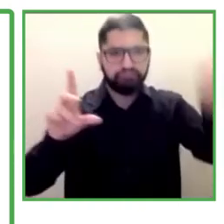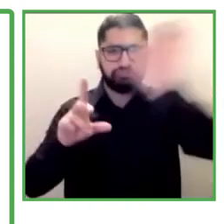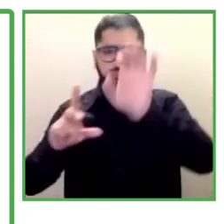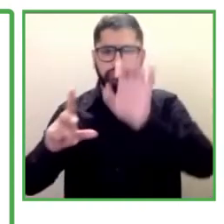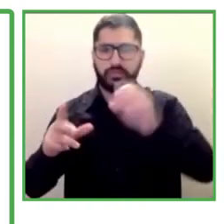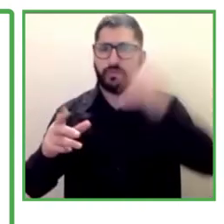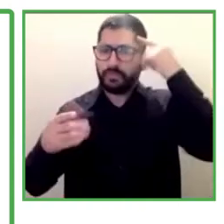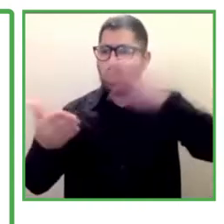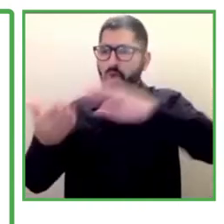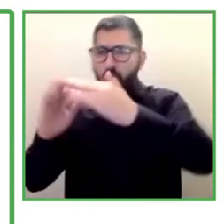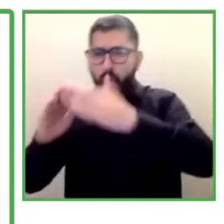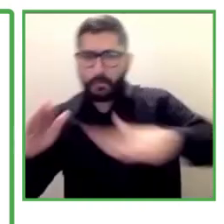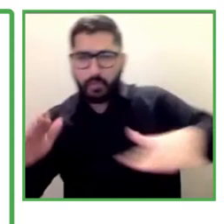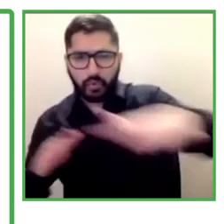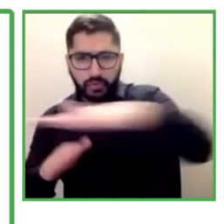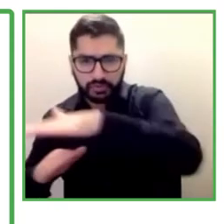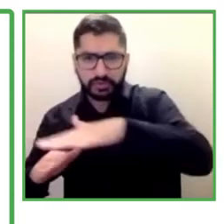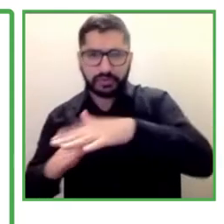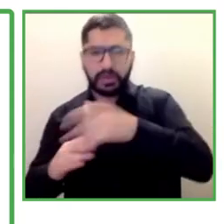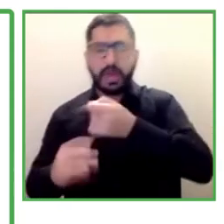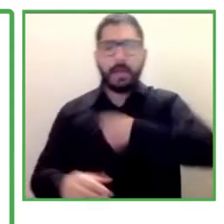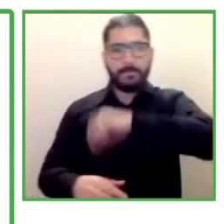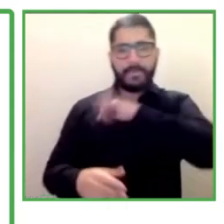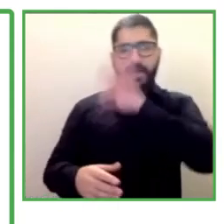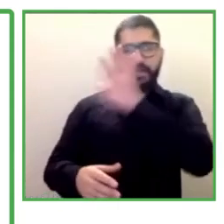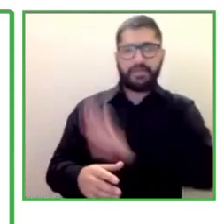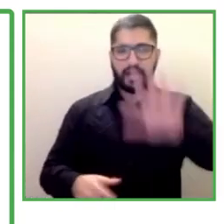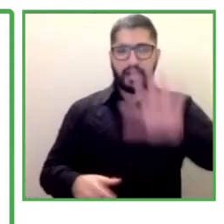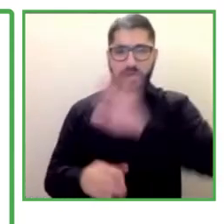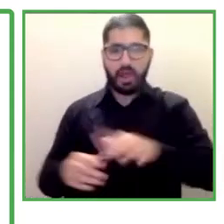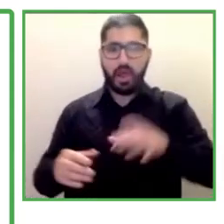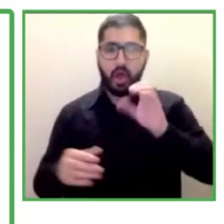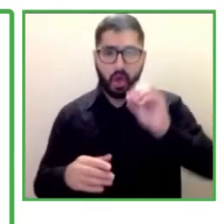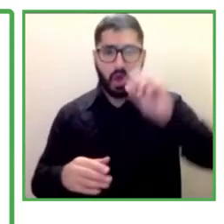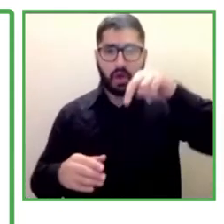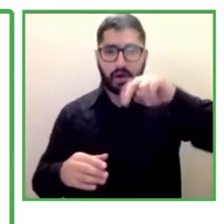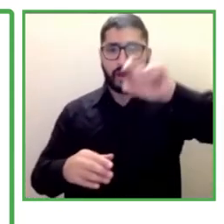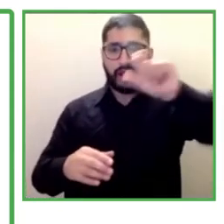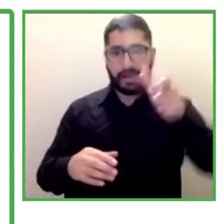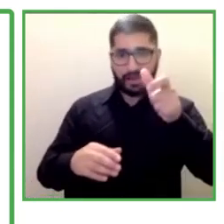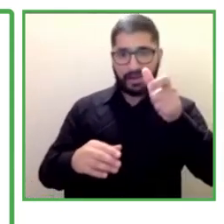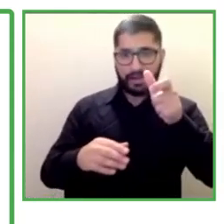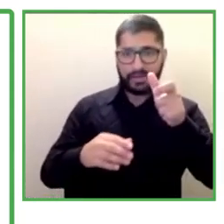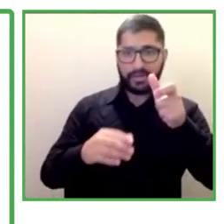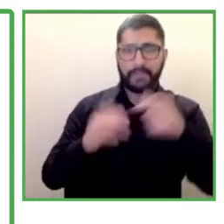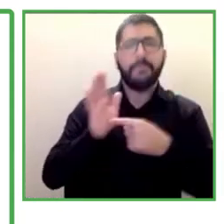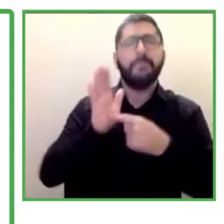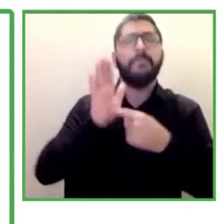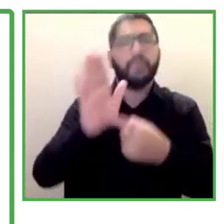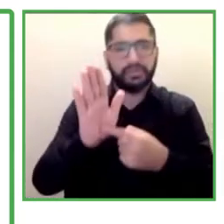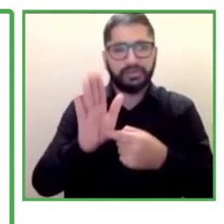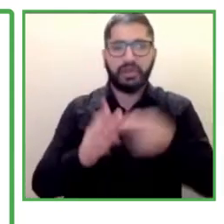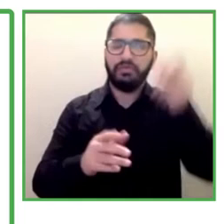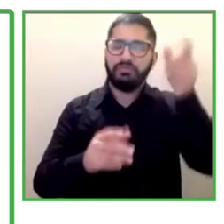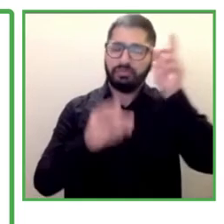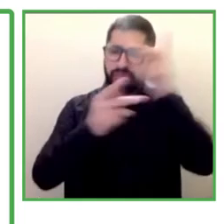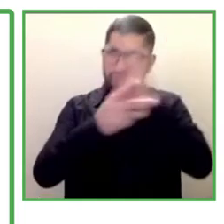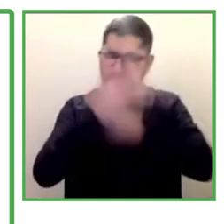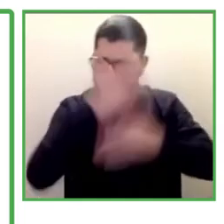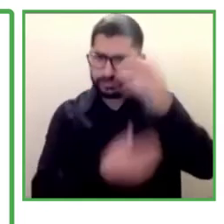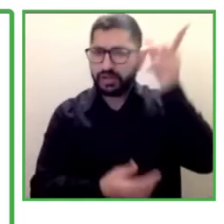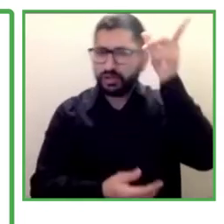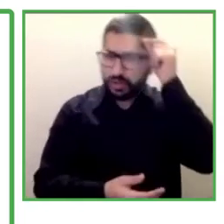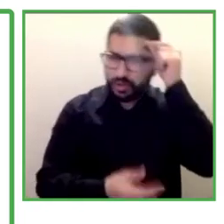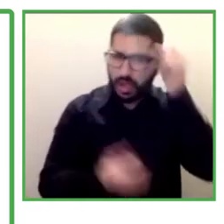Spain. And we see reference NGO for intellectual disabilities. We